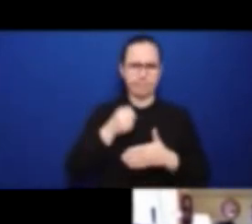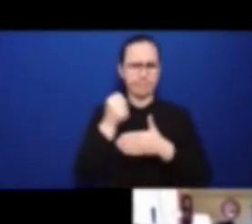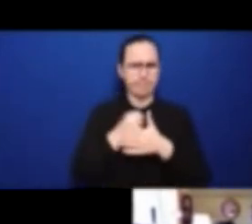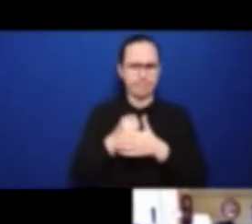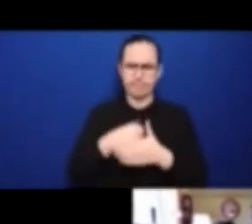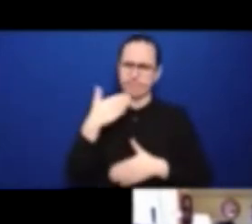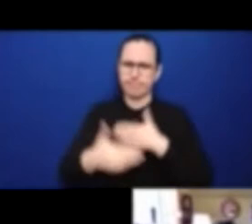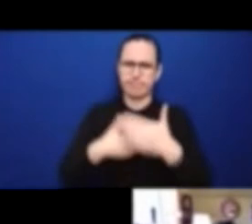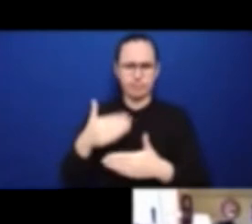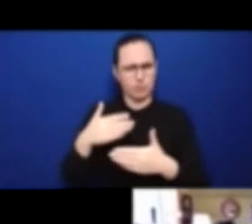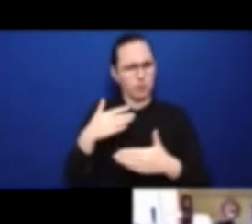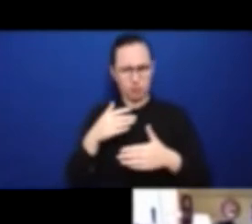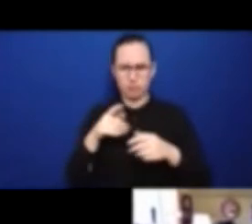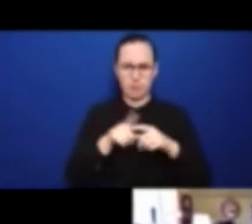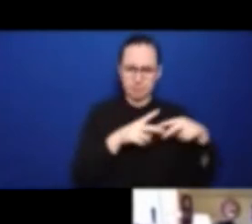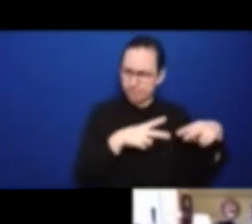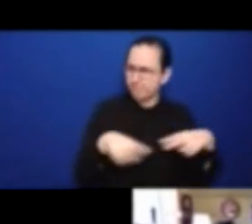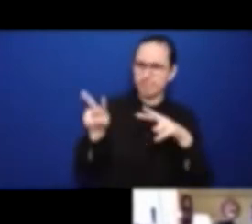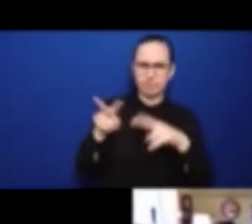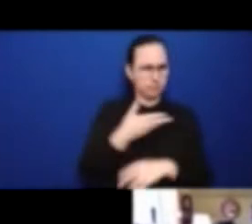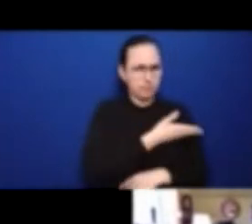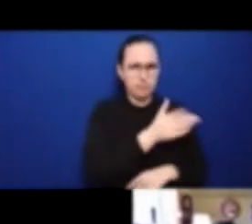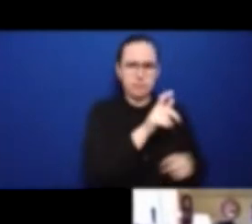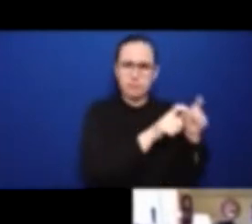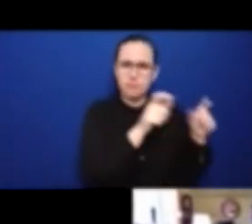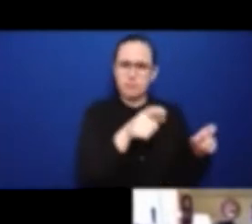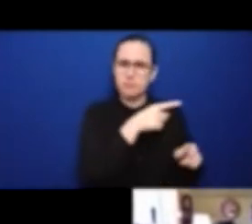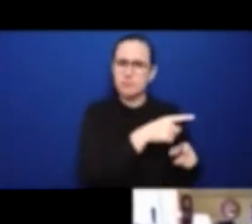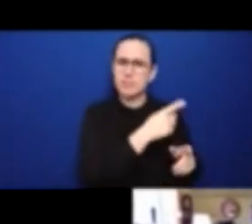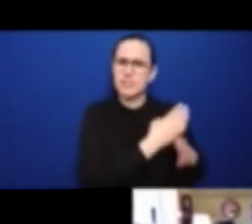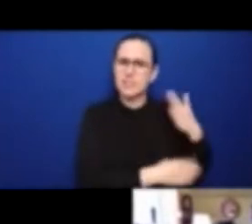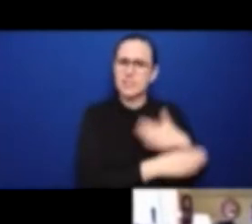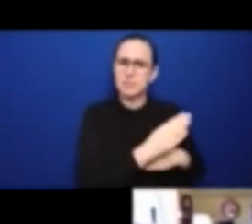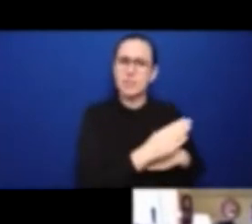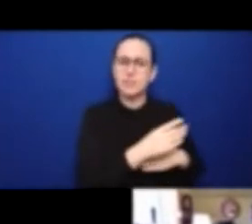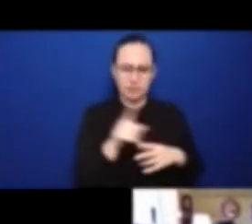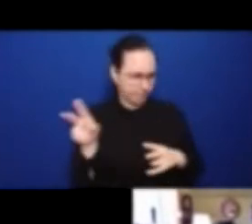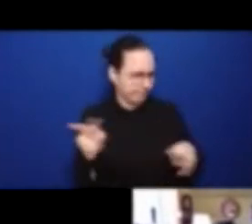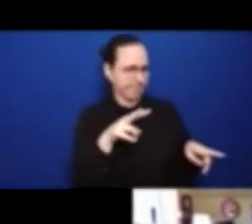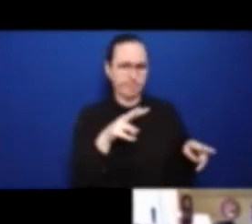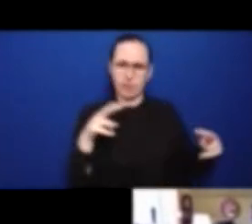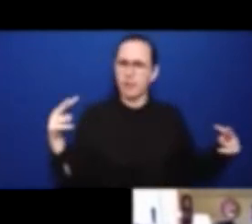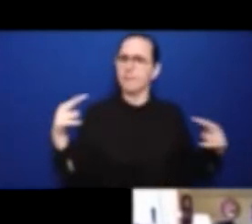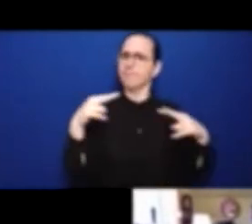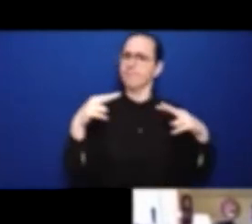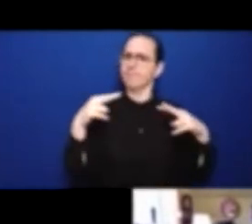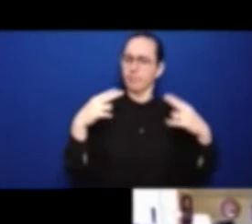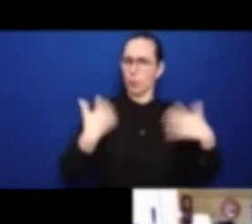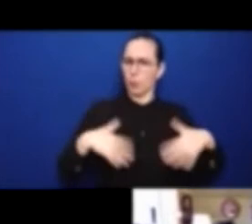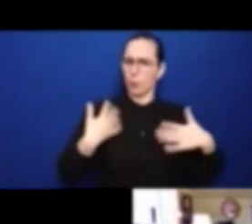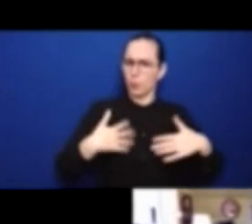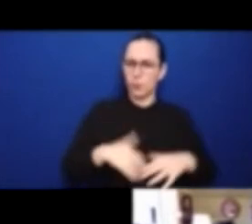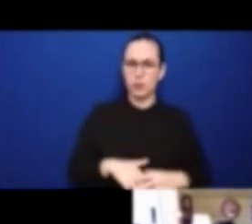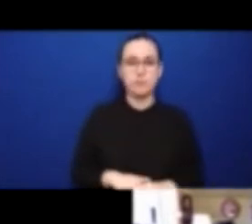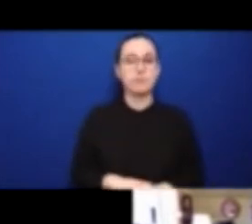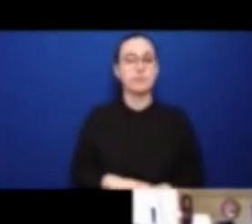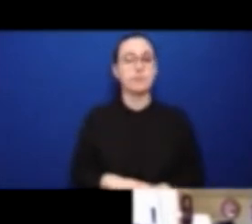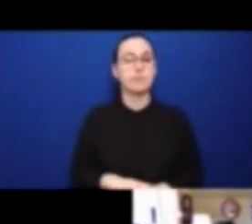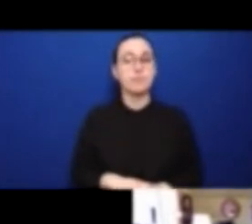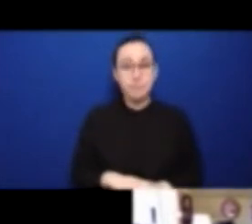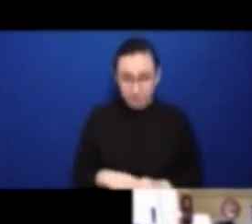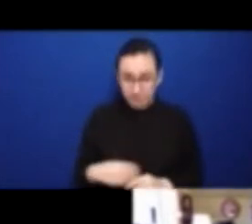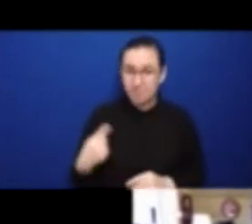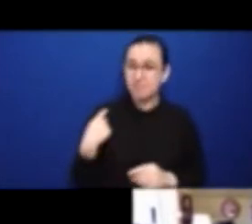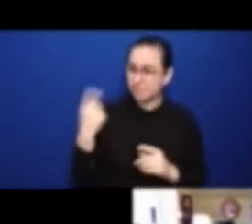years. I've had occasions to meet with the Senator on a number of things, most notably in this context, a few